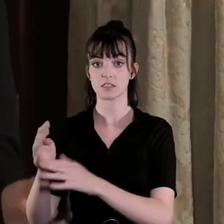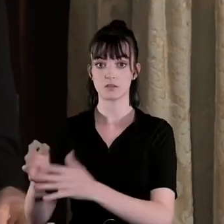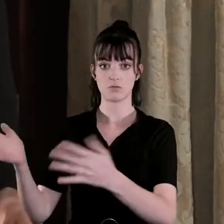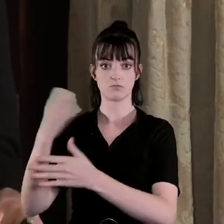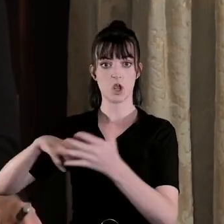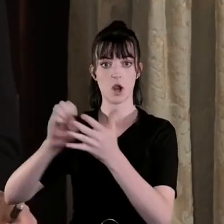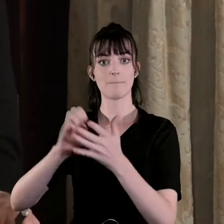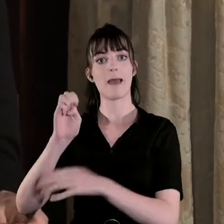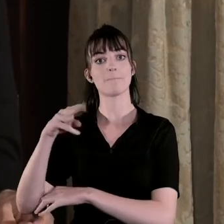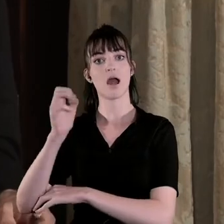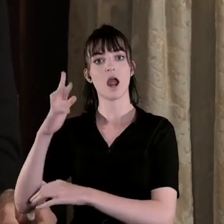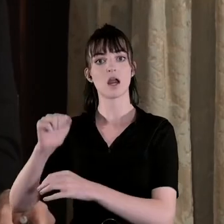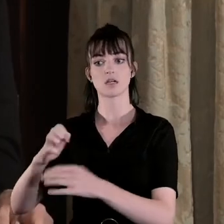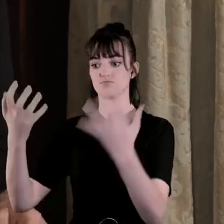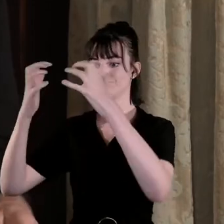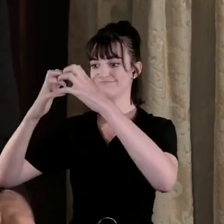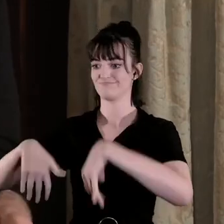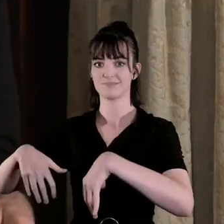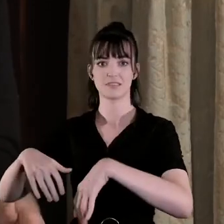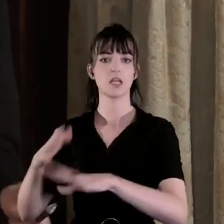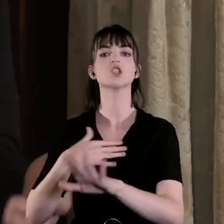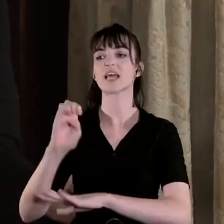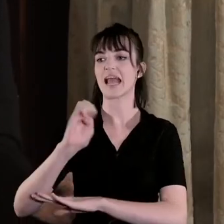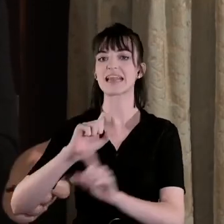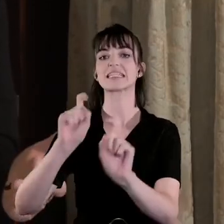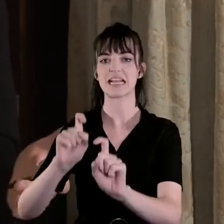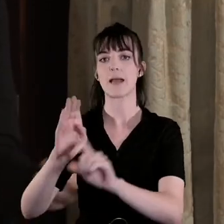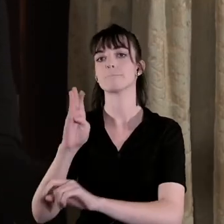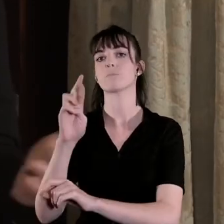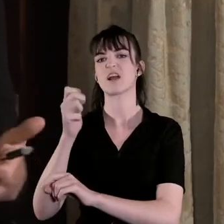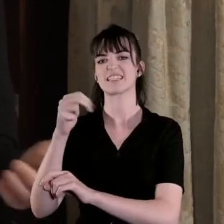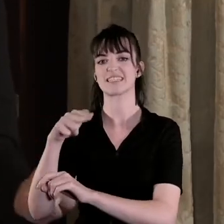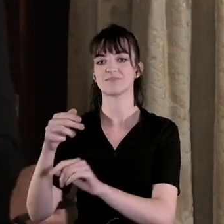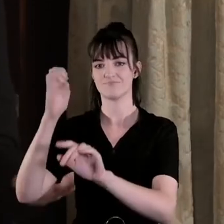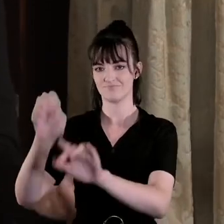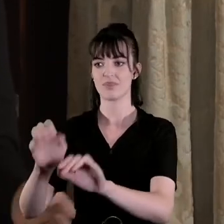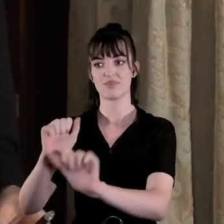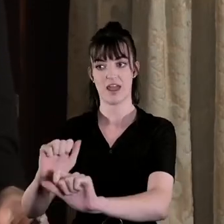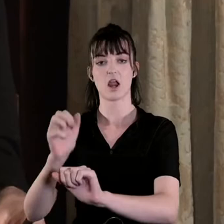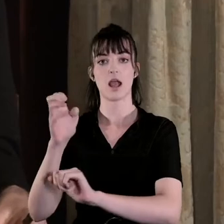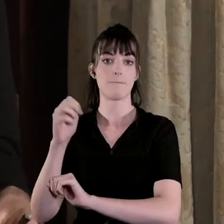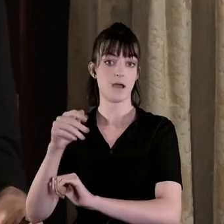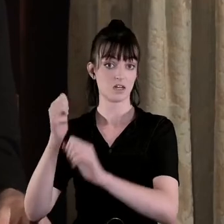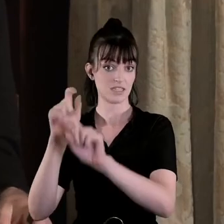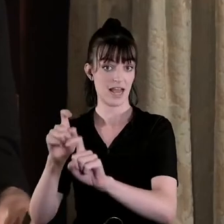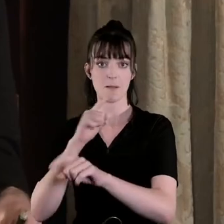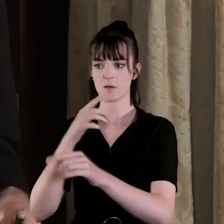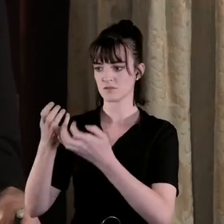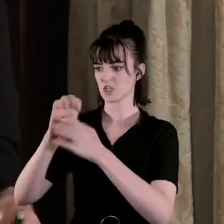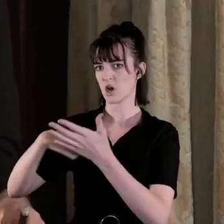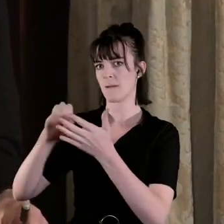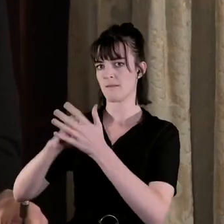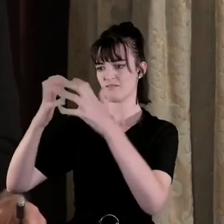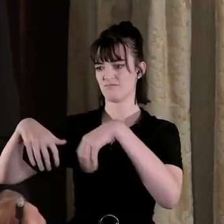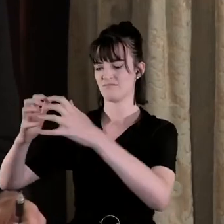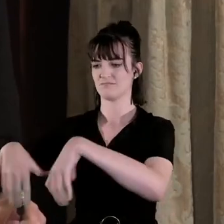empires bar Britain and the emergence of republican states as the sort of default political norm across much of